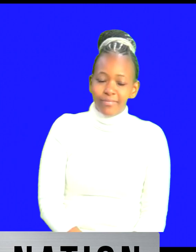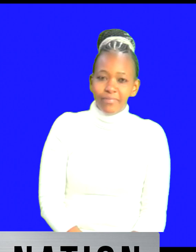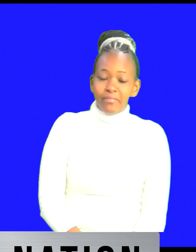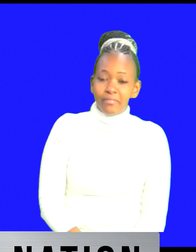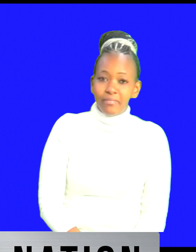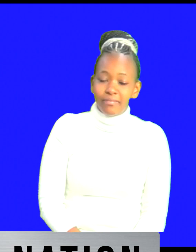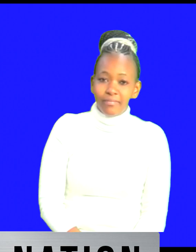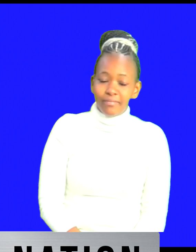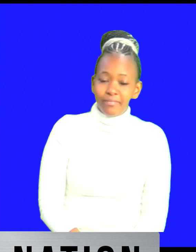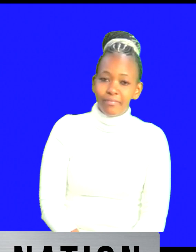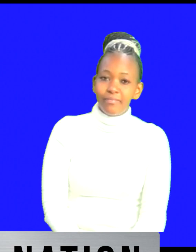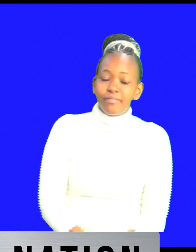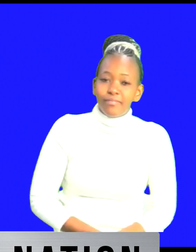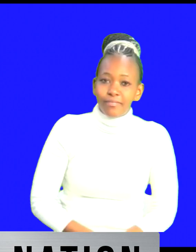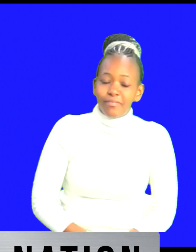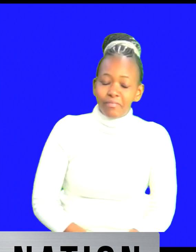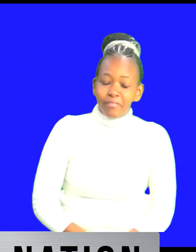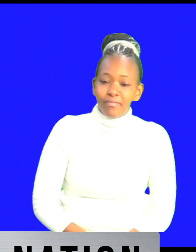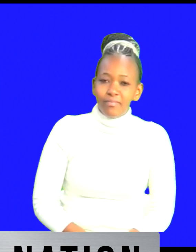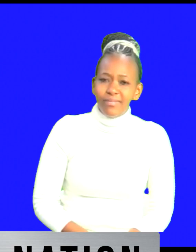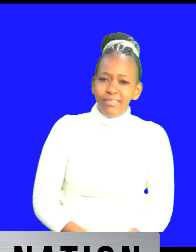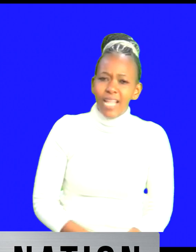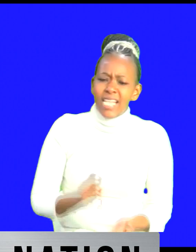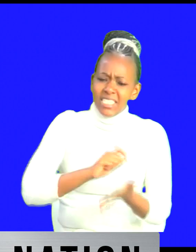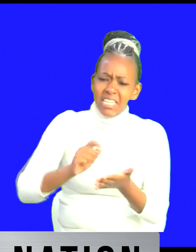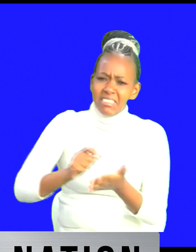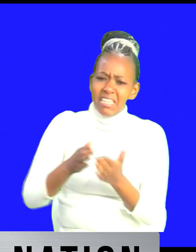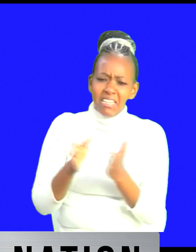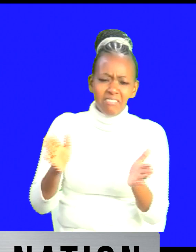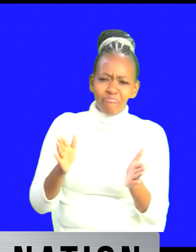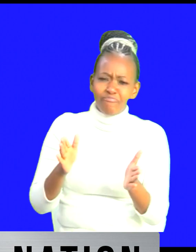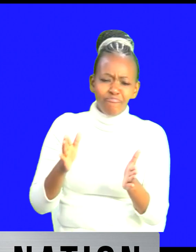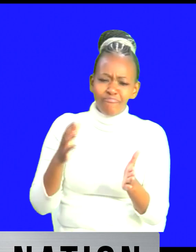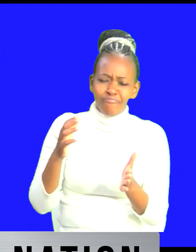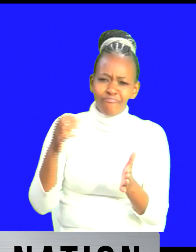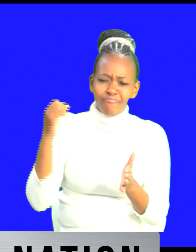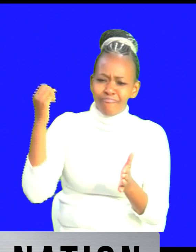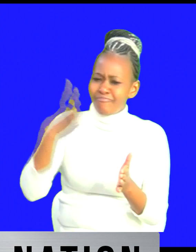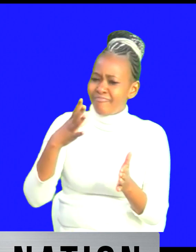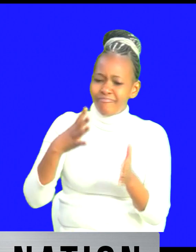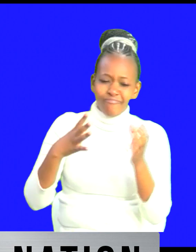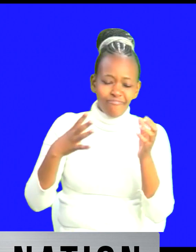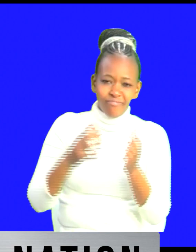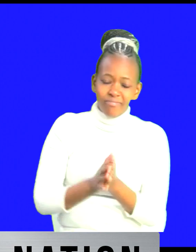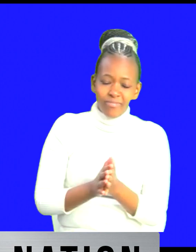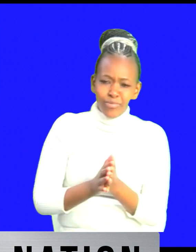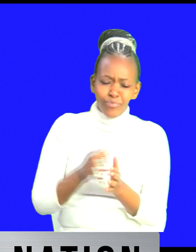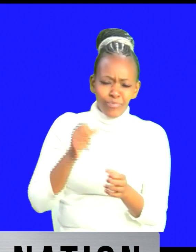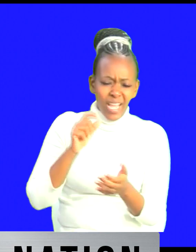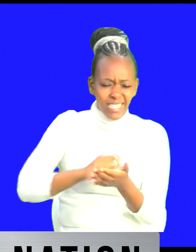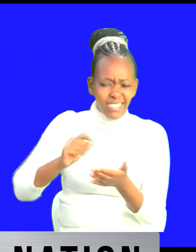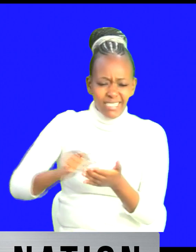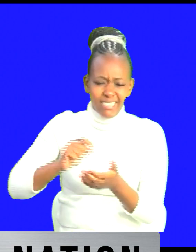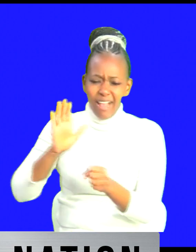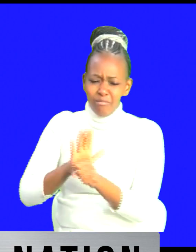i don't know what am i sg you shine so much you know secretary general we have a lot of work to do and a lot of writing so in honor of it we're ready to